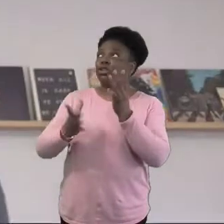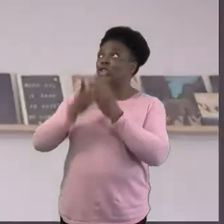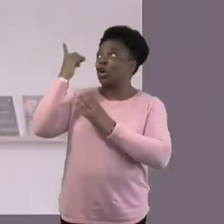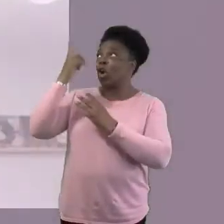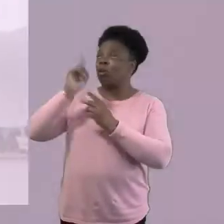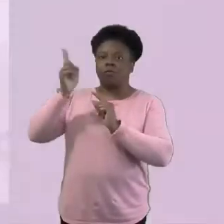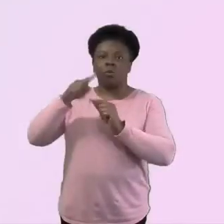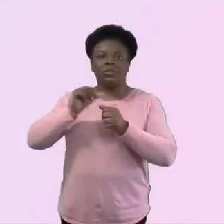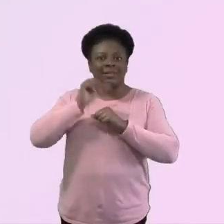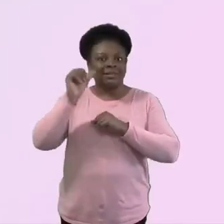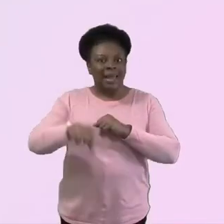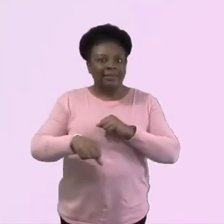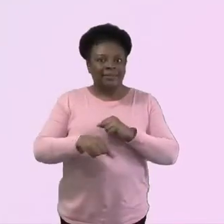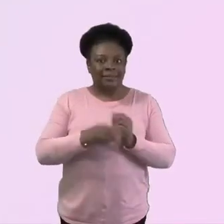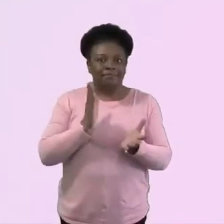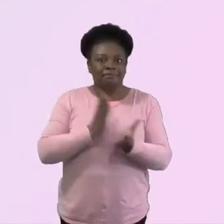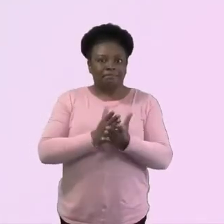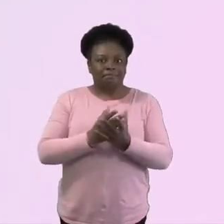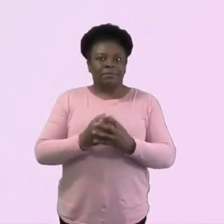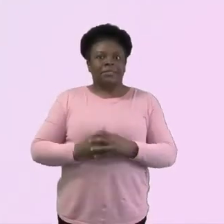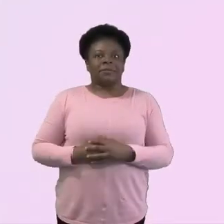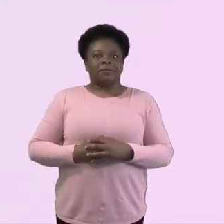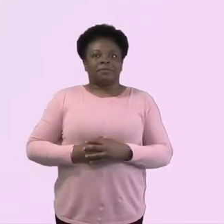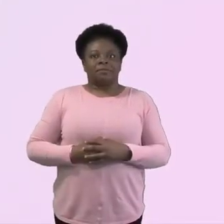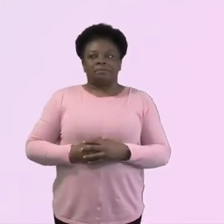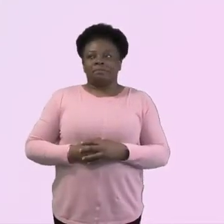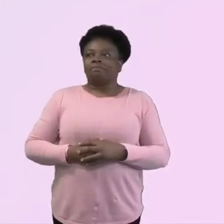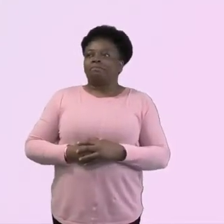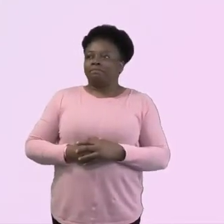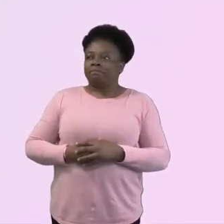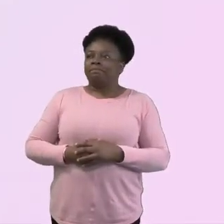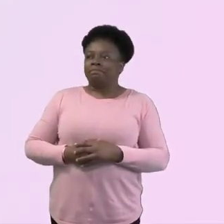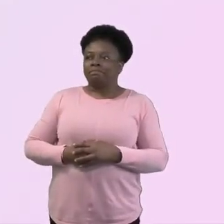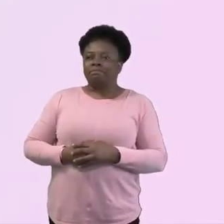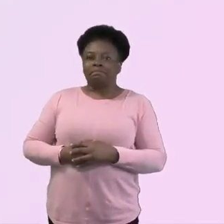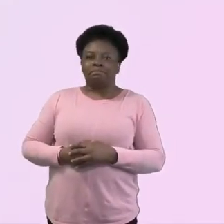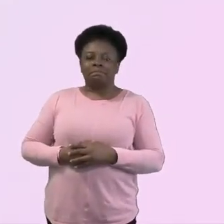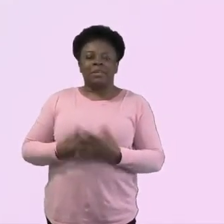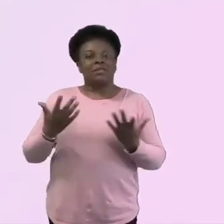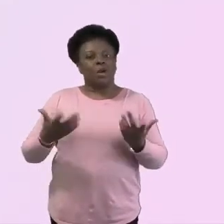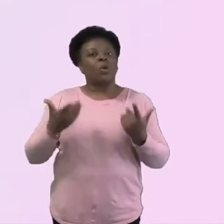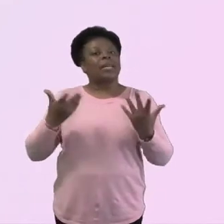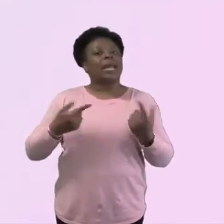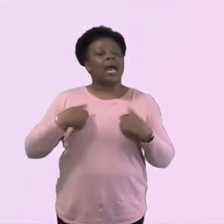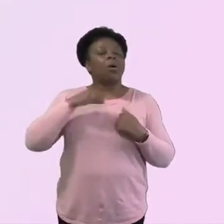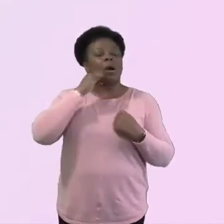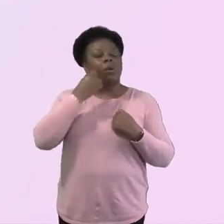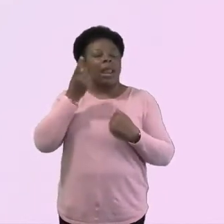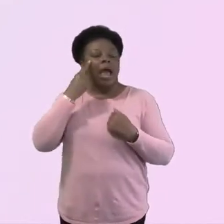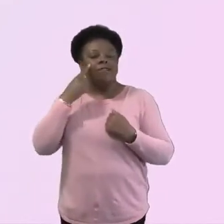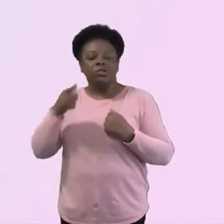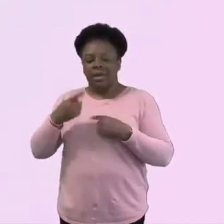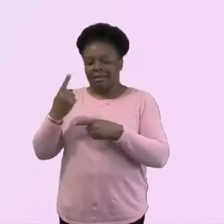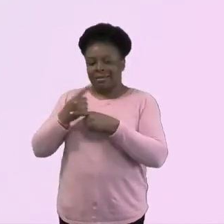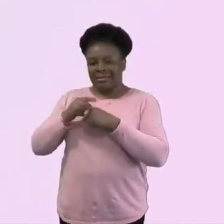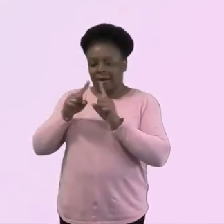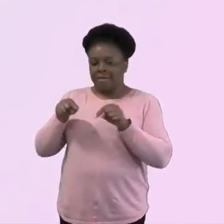Right, I think we're going to go to Armin and potentially see if have any questions. Thank you, Dan.